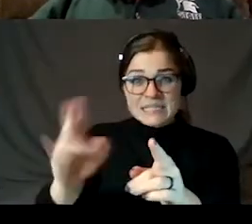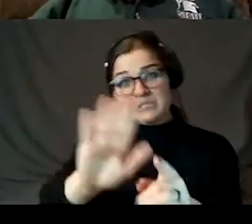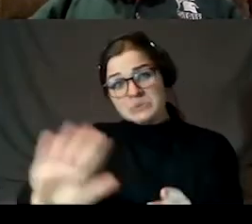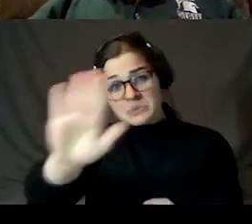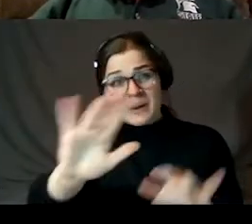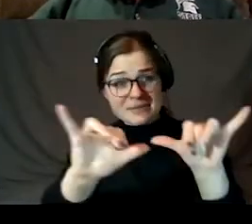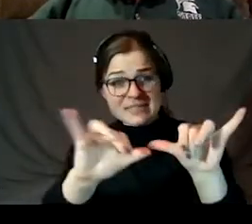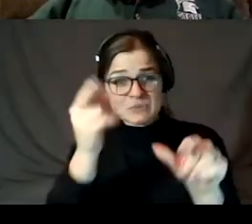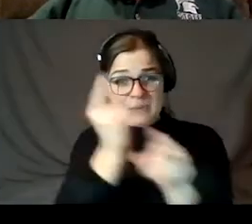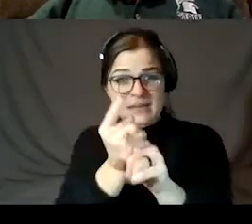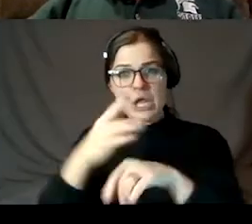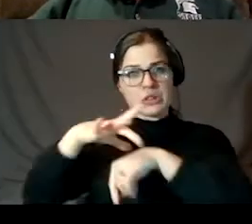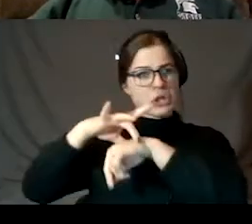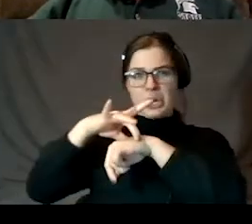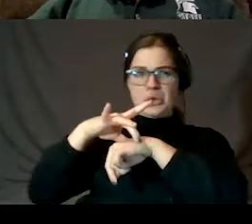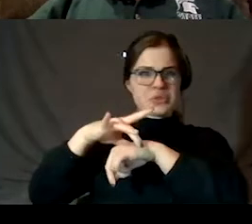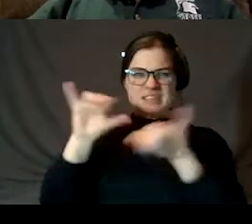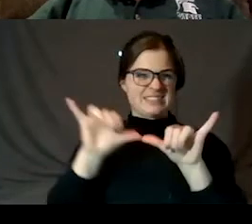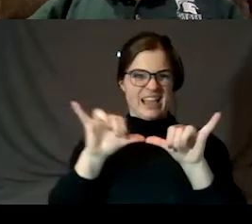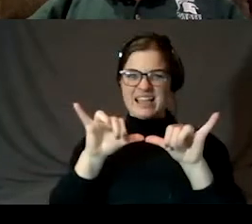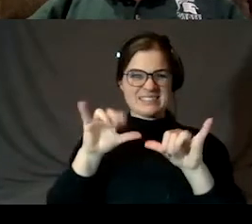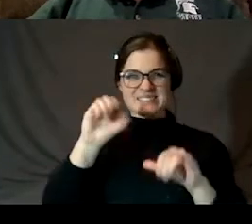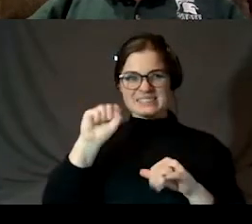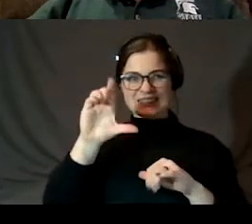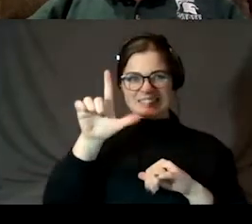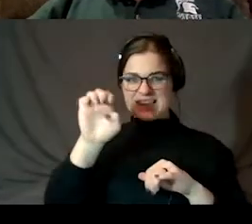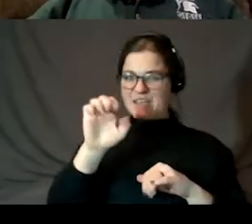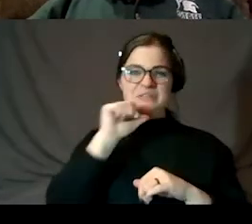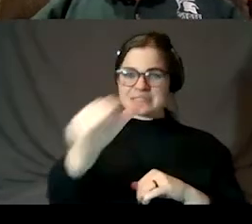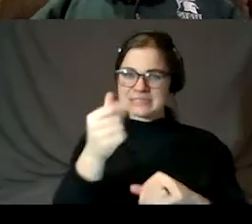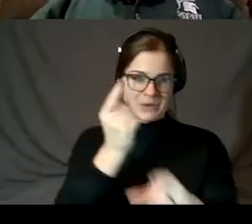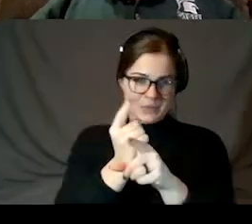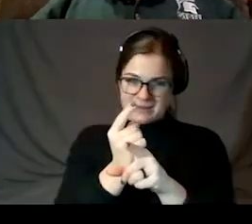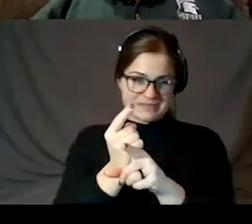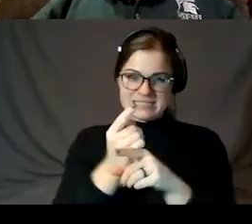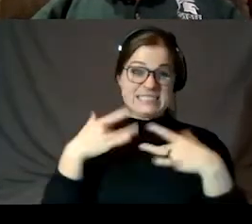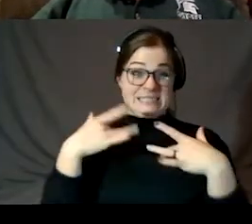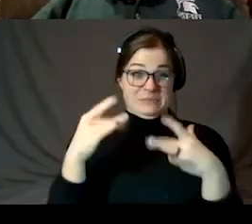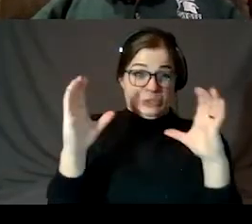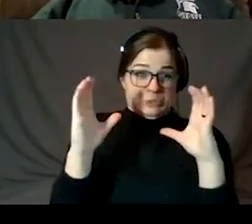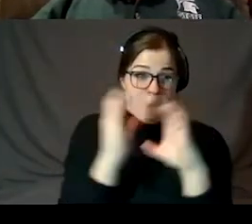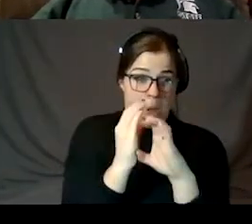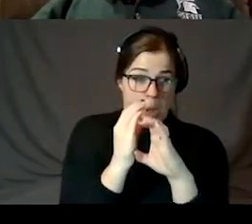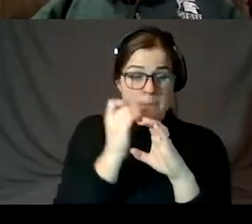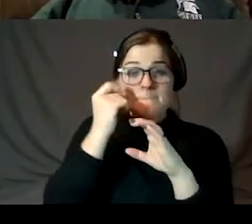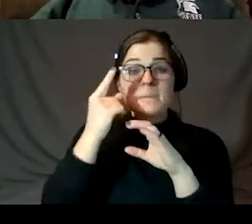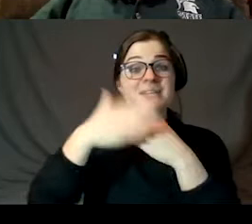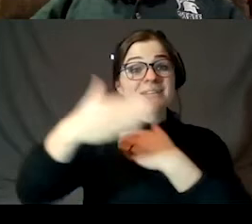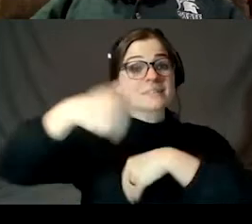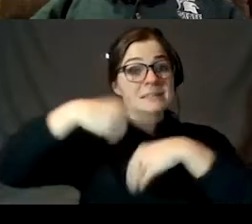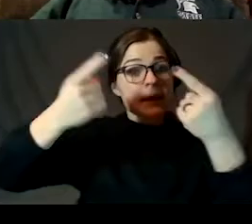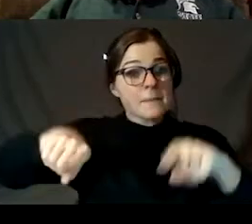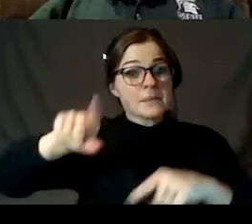The Earth is not to scale down here. It's about the size of Jupiter's eye. But the next one is 20 years from now.